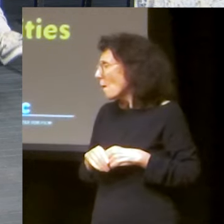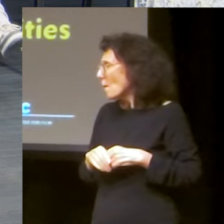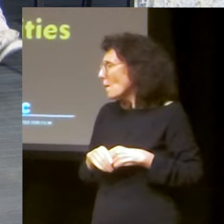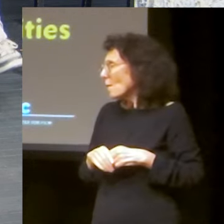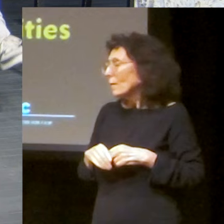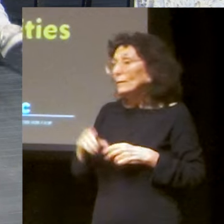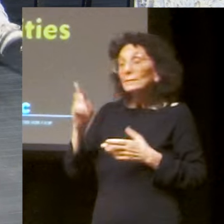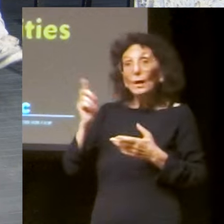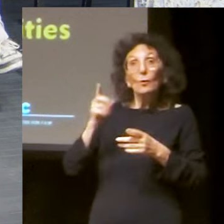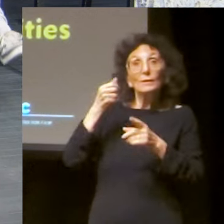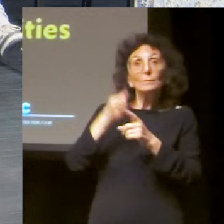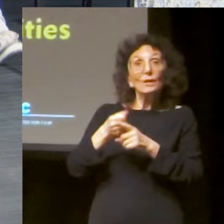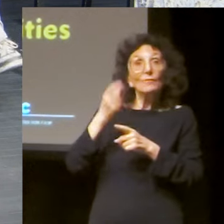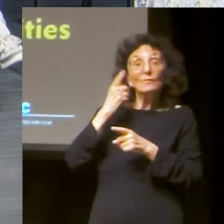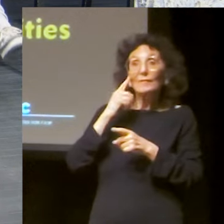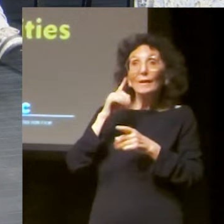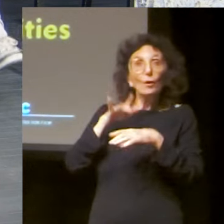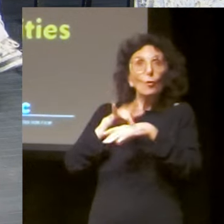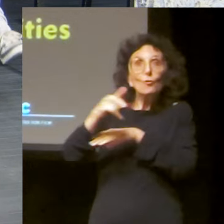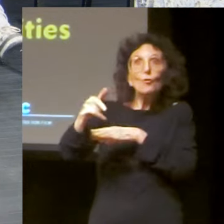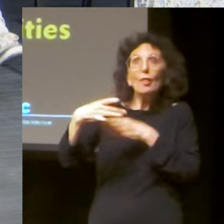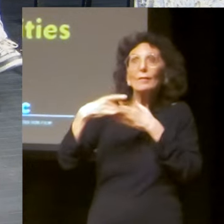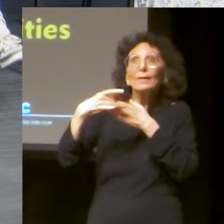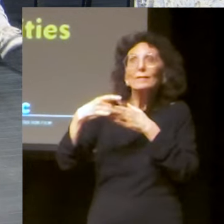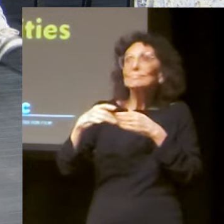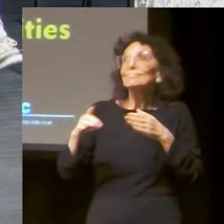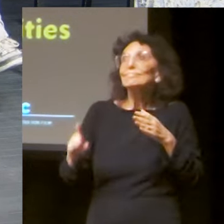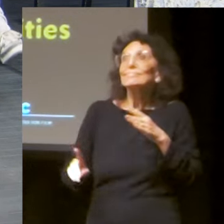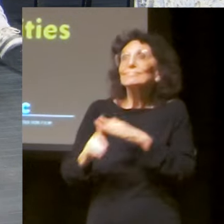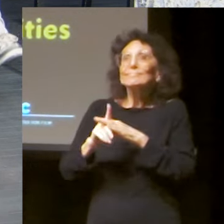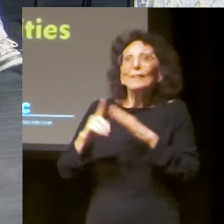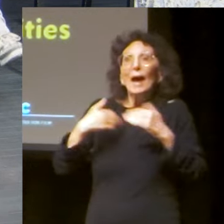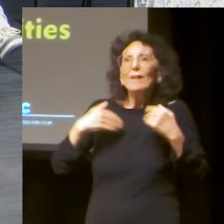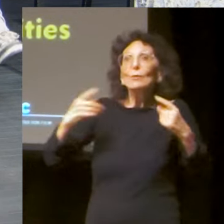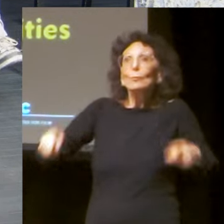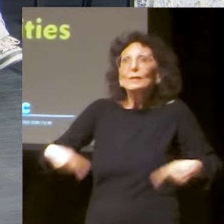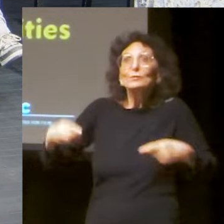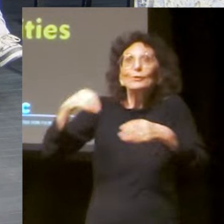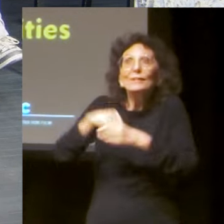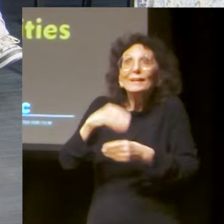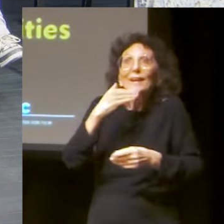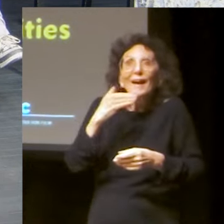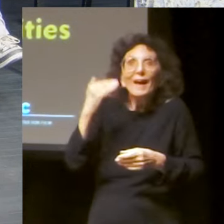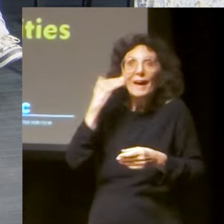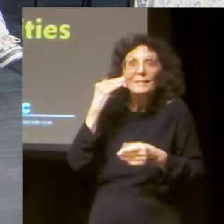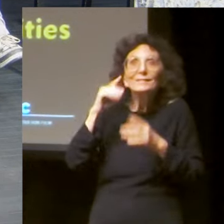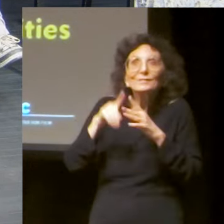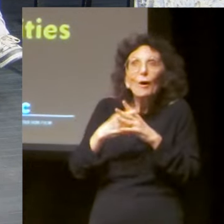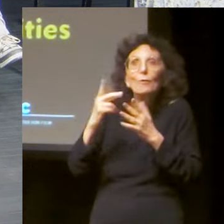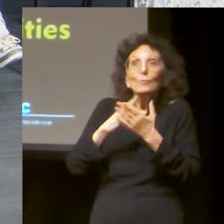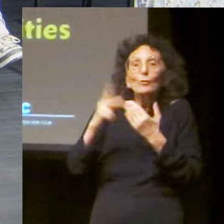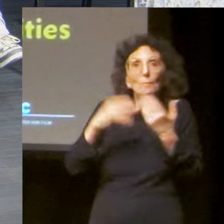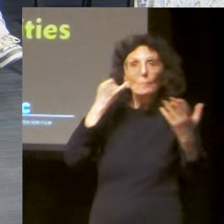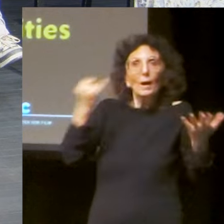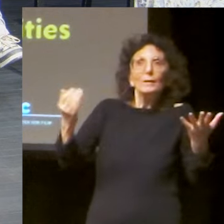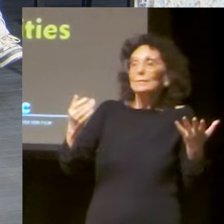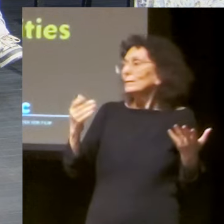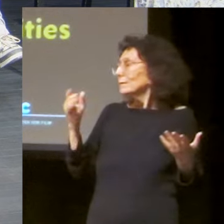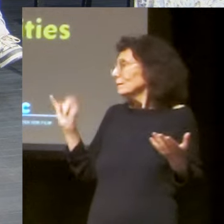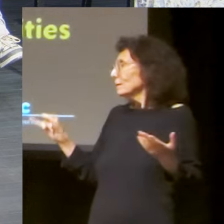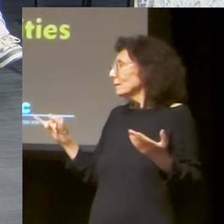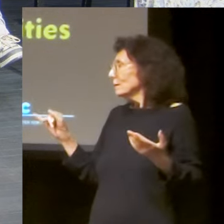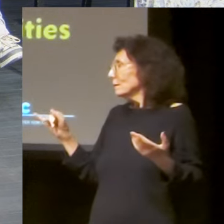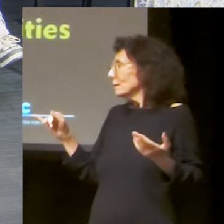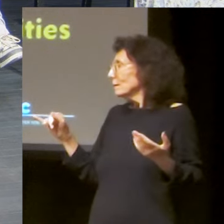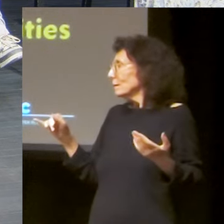So, uh, things are evolving, uh, at a rate, but, but this was kind of like, he was a pioneer as a, as a